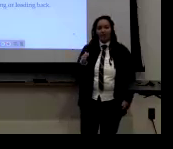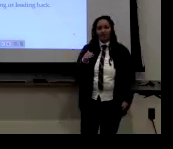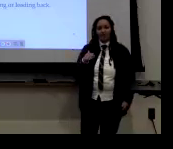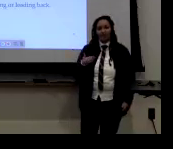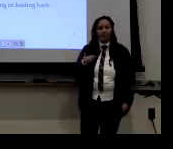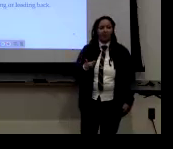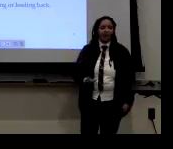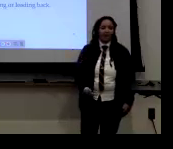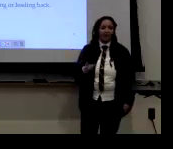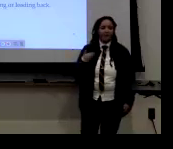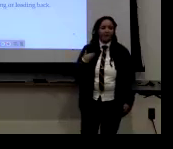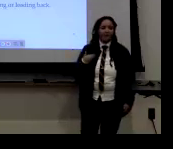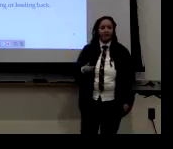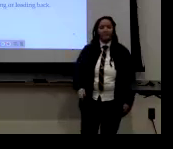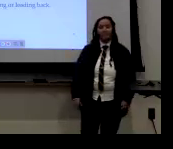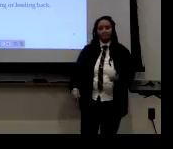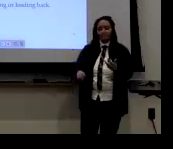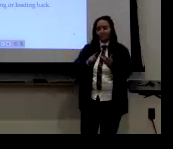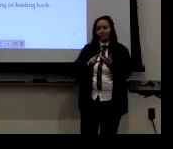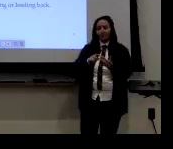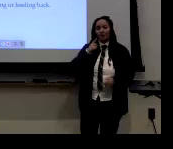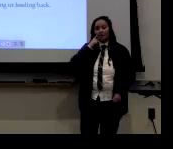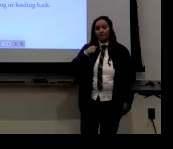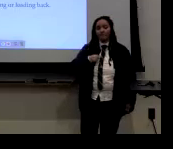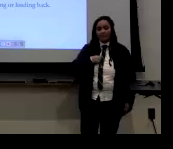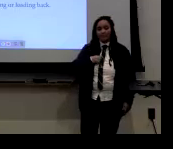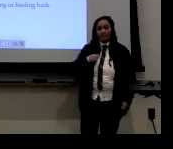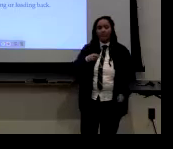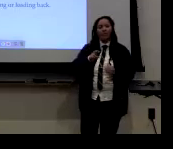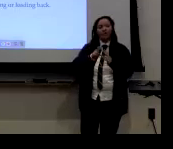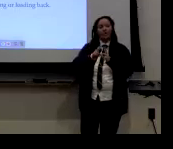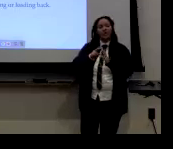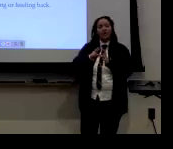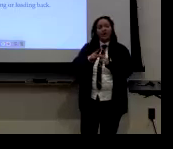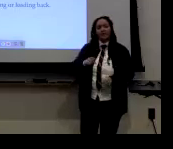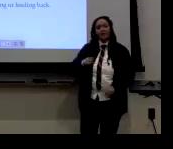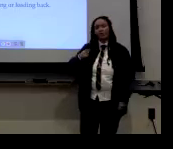am, and then you can see the difference in the, am with the elbow down.